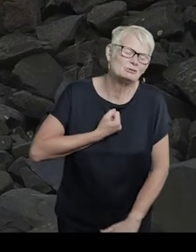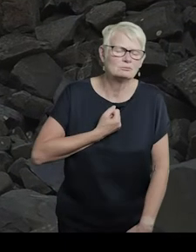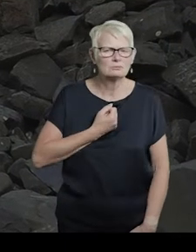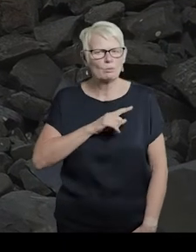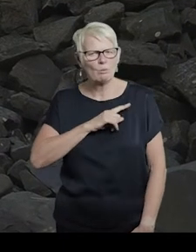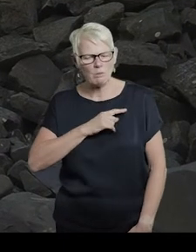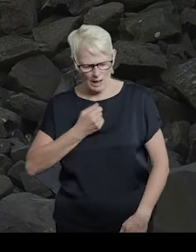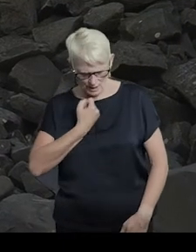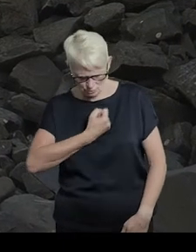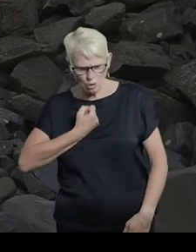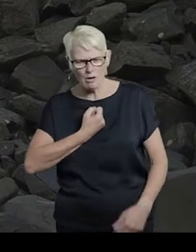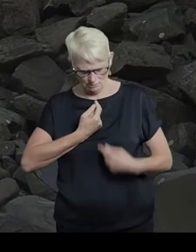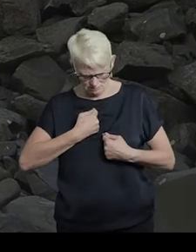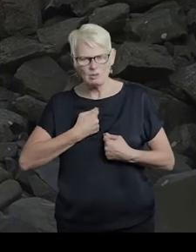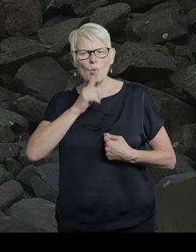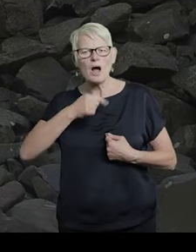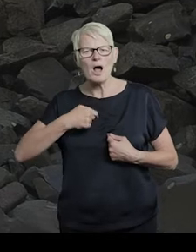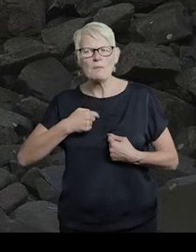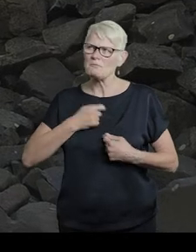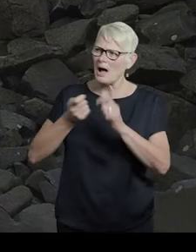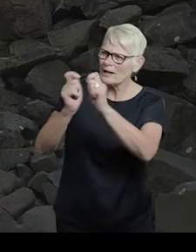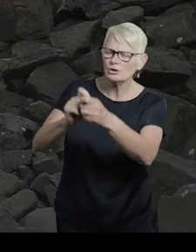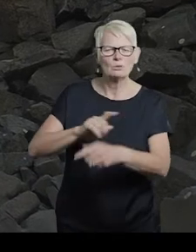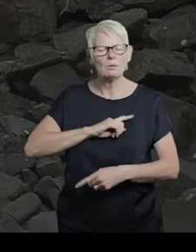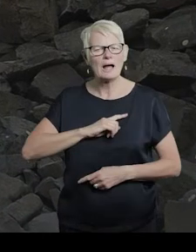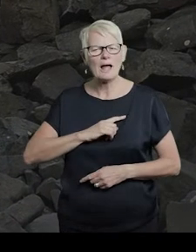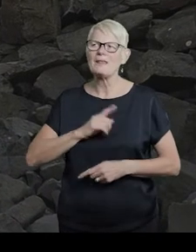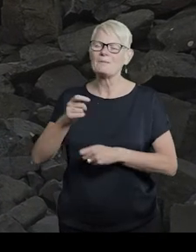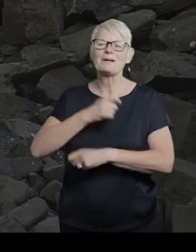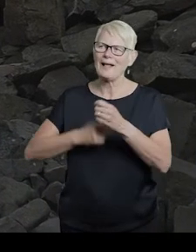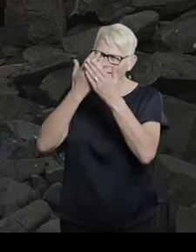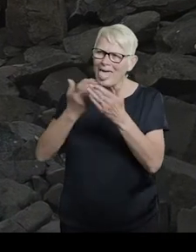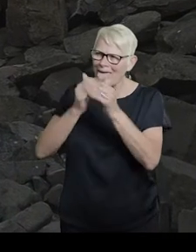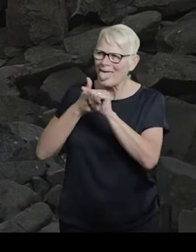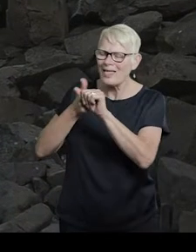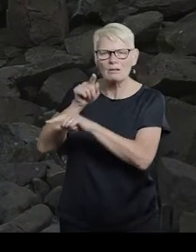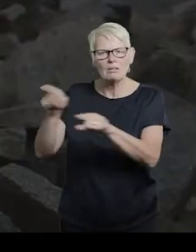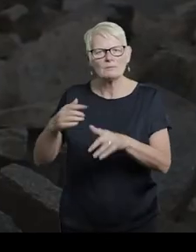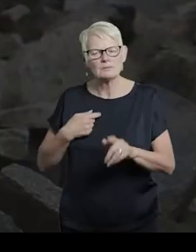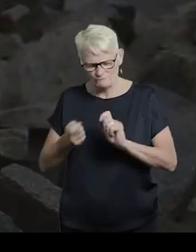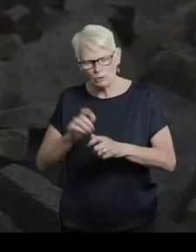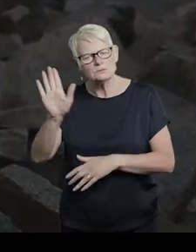apologise for being me? For the adjustments I need? It perpetuates the cycle, the folding.